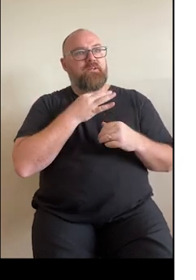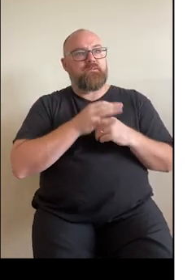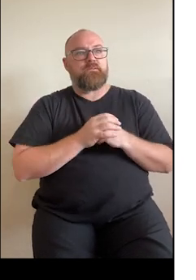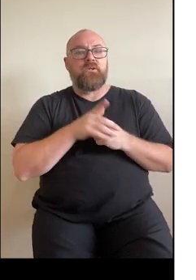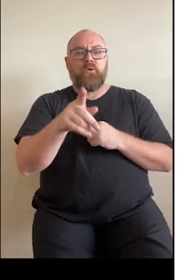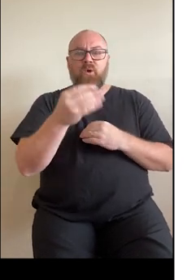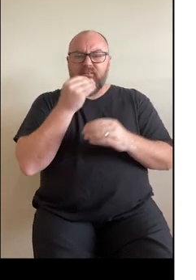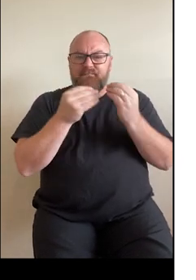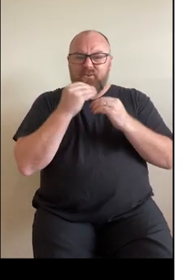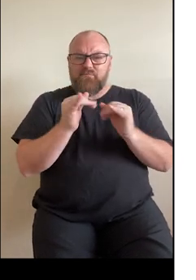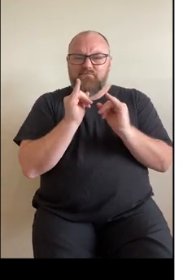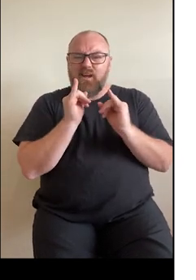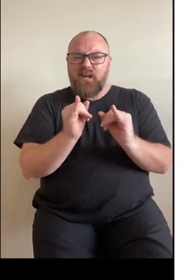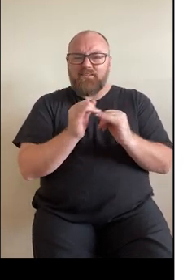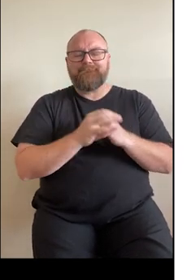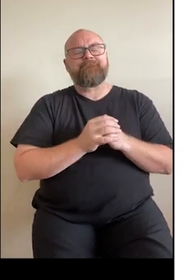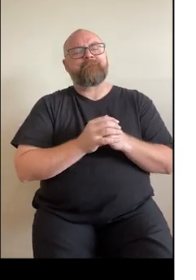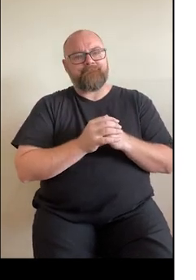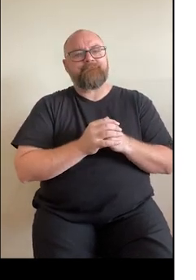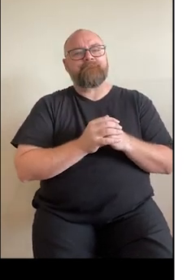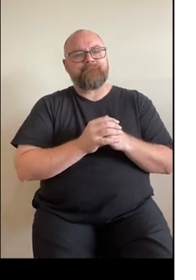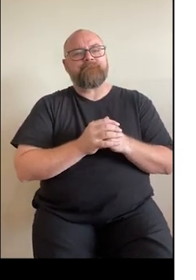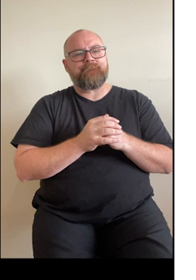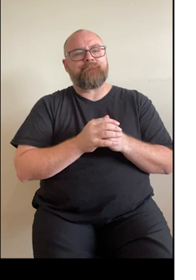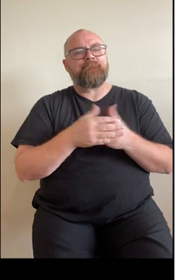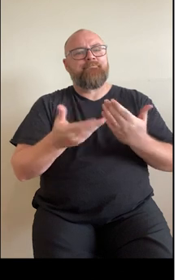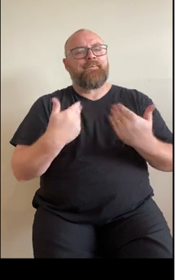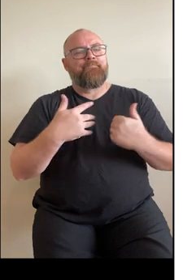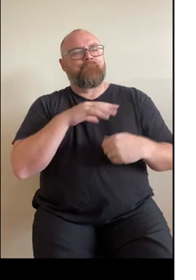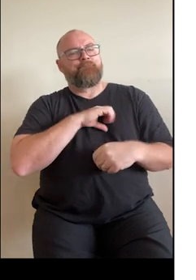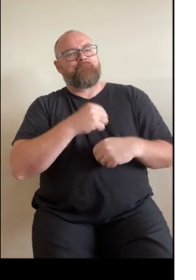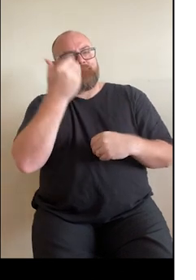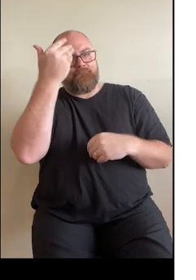unhealthy diet also increases your risk of heart disease.